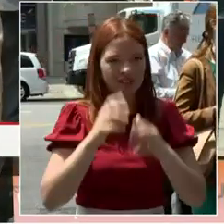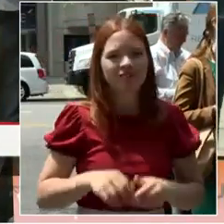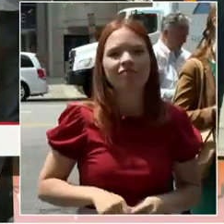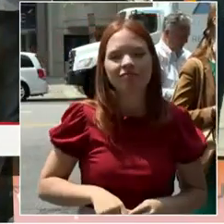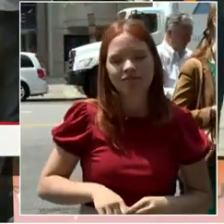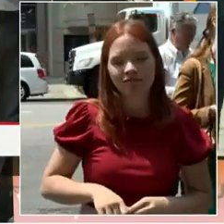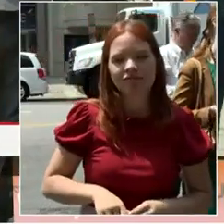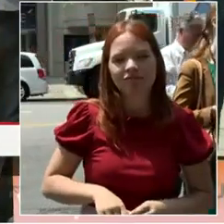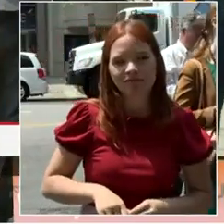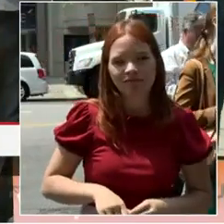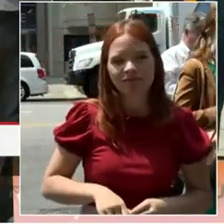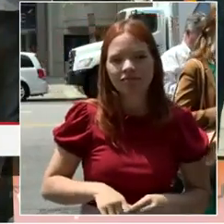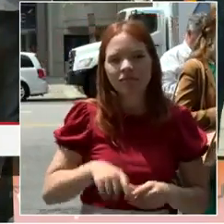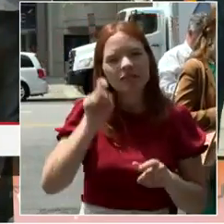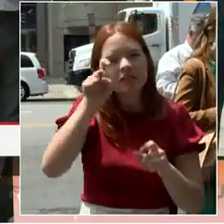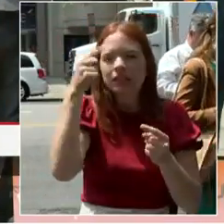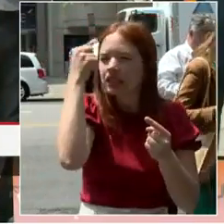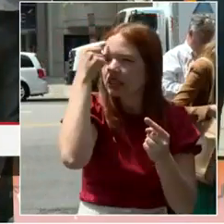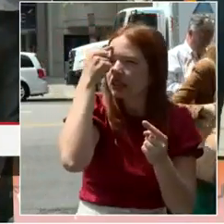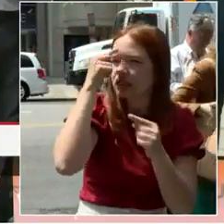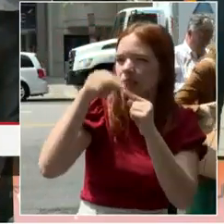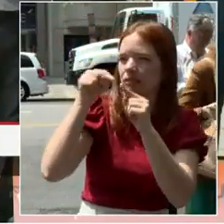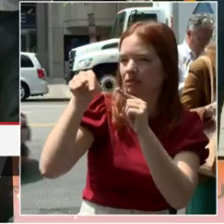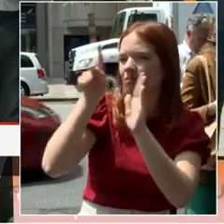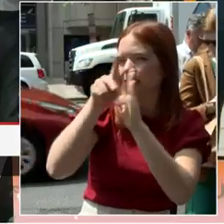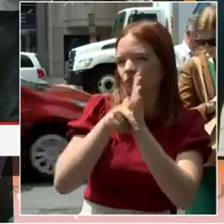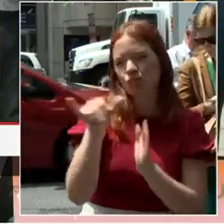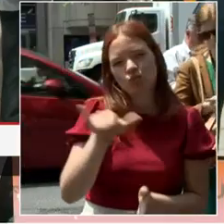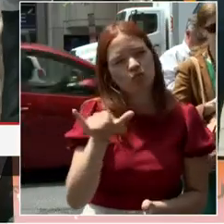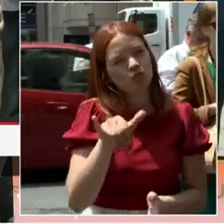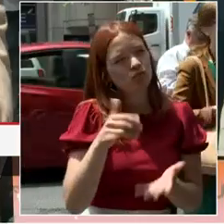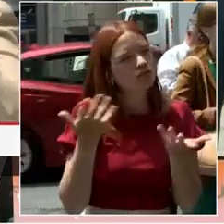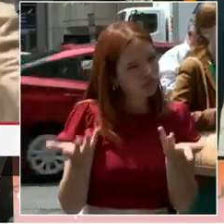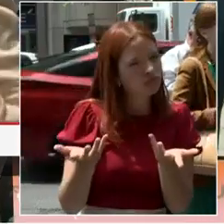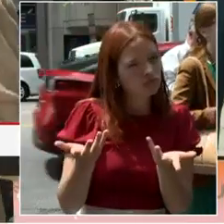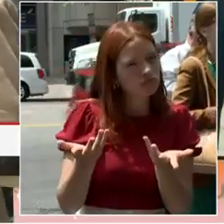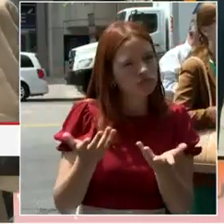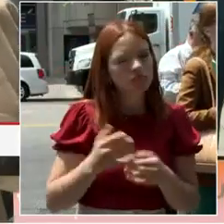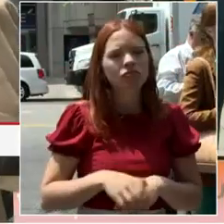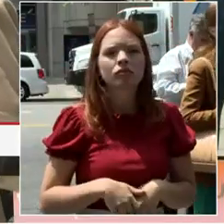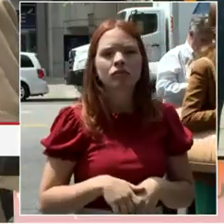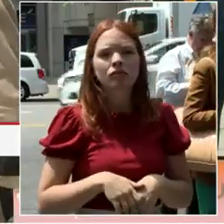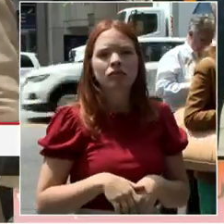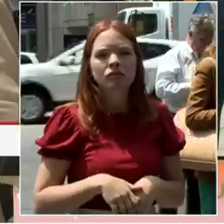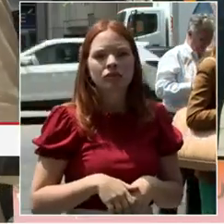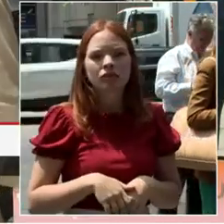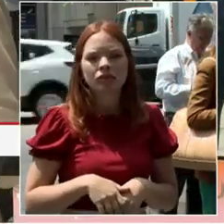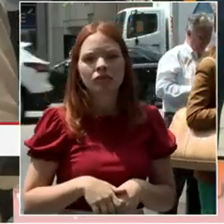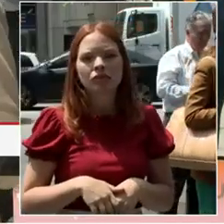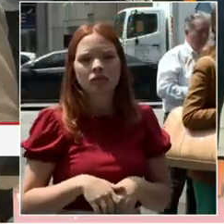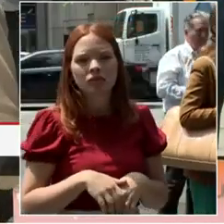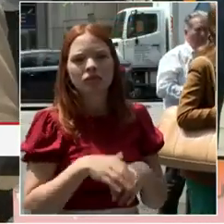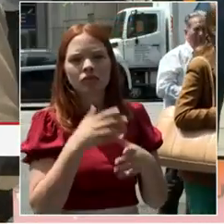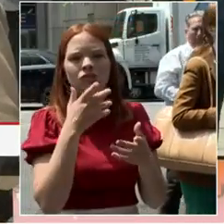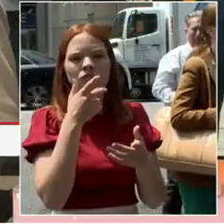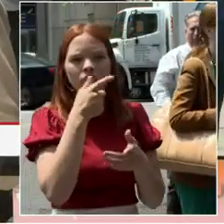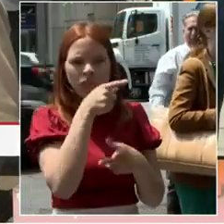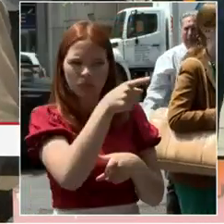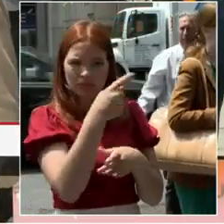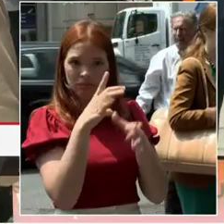say to people, you asked me about challenges, I want people to think about DC first.